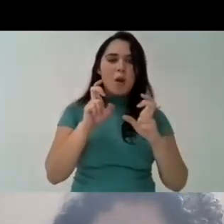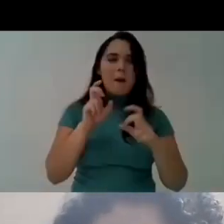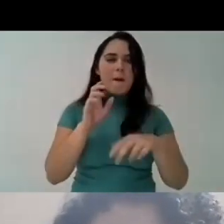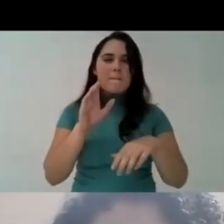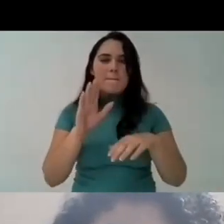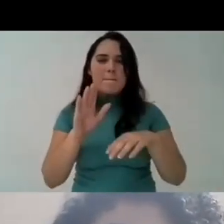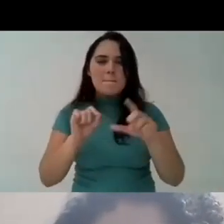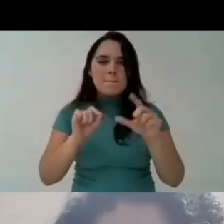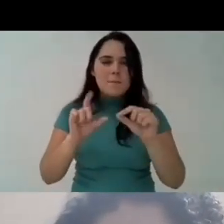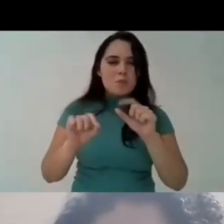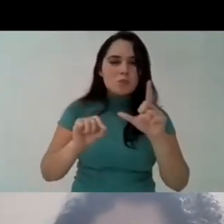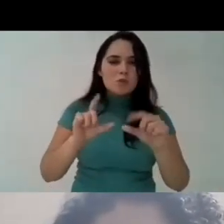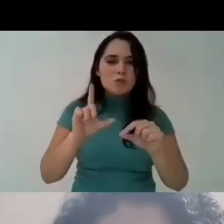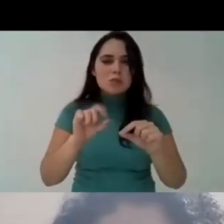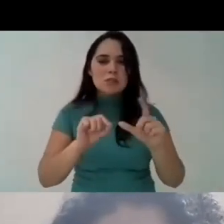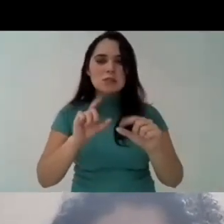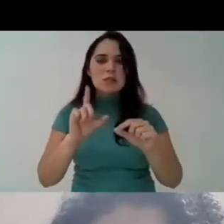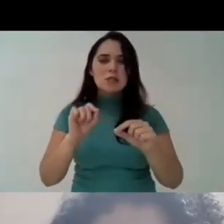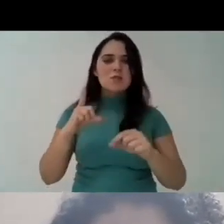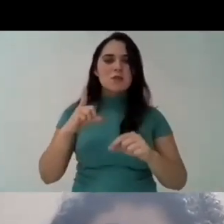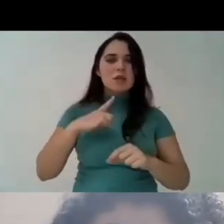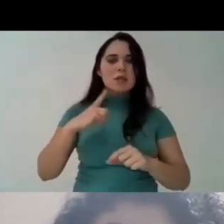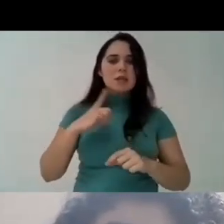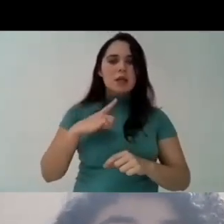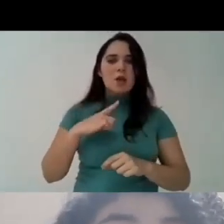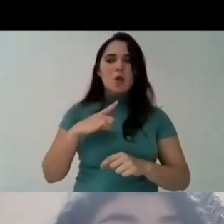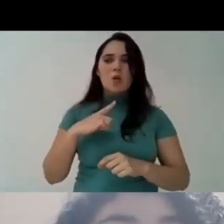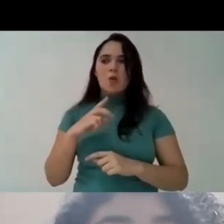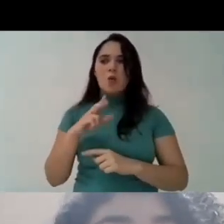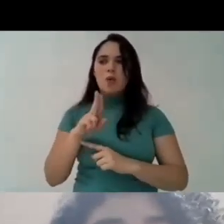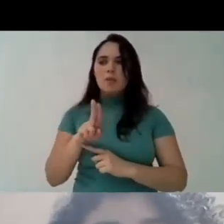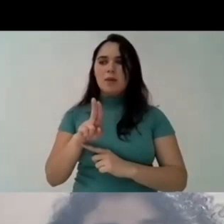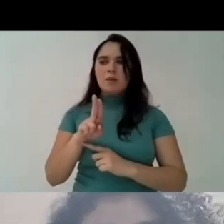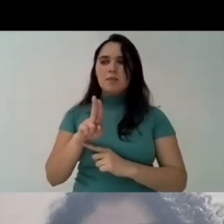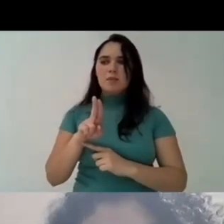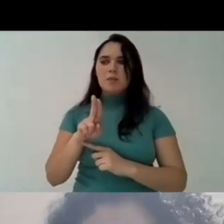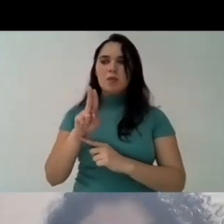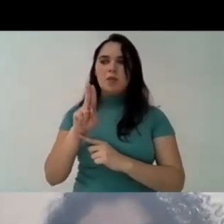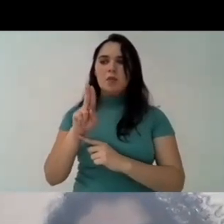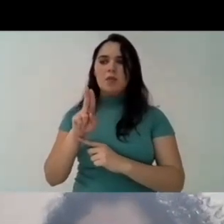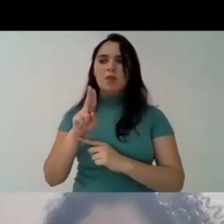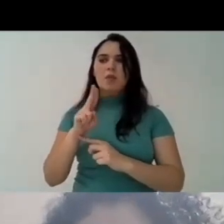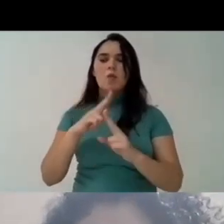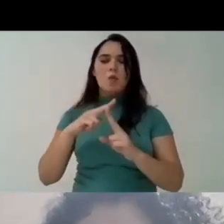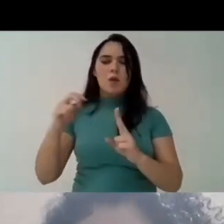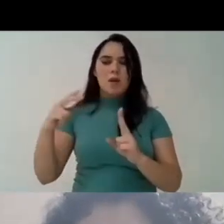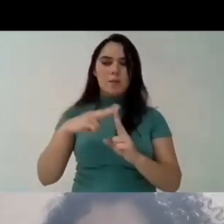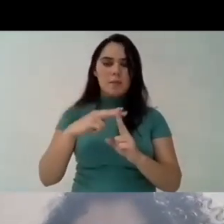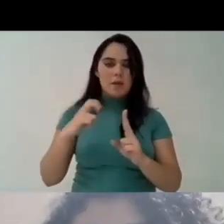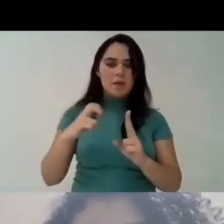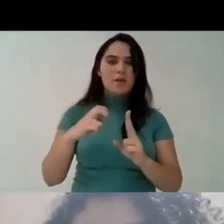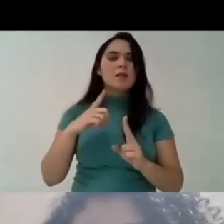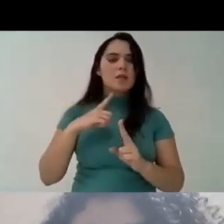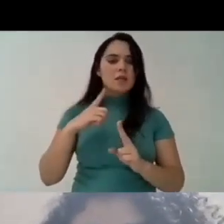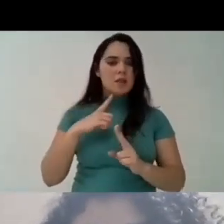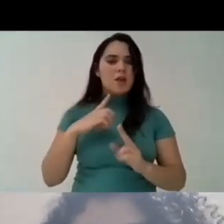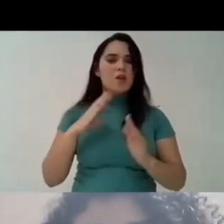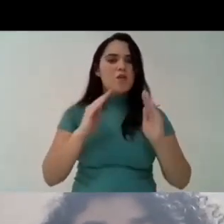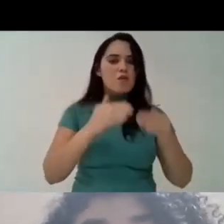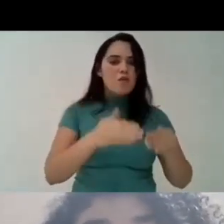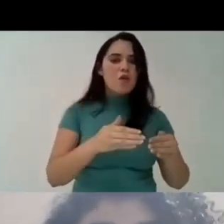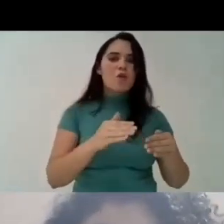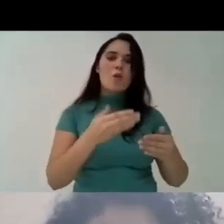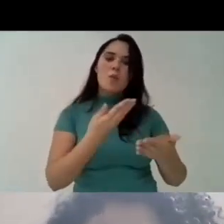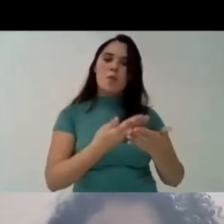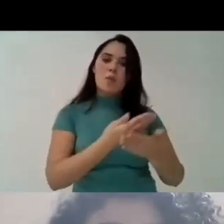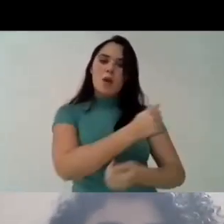talked about some of the uh differentiating selective processes that is happening at the